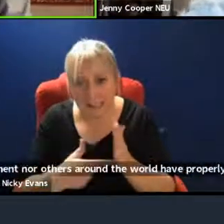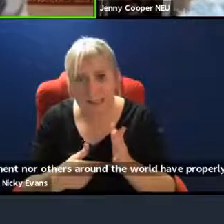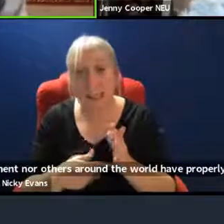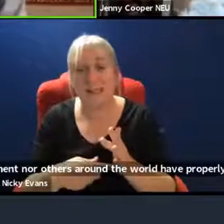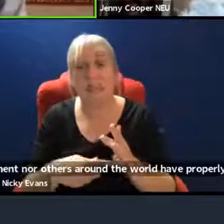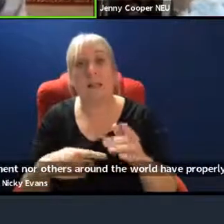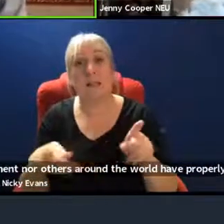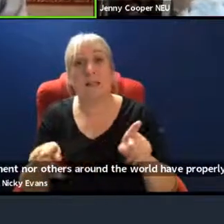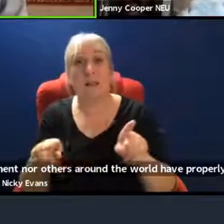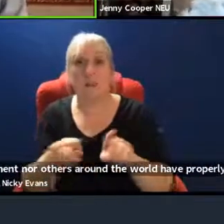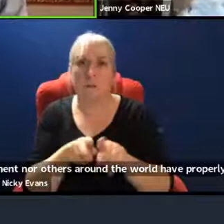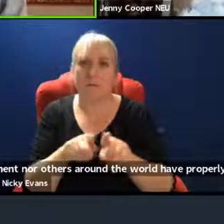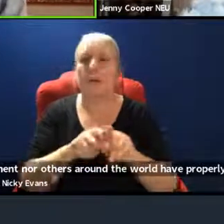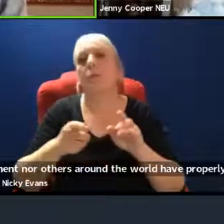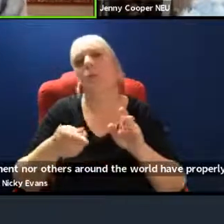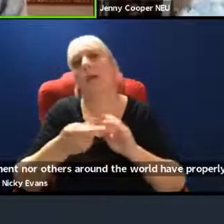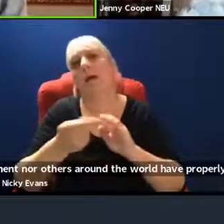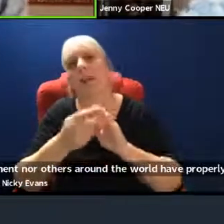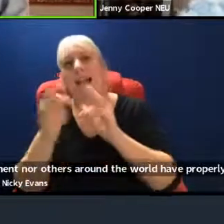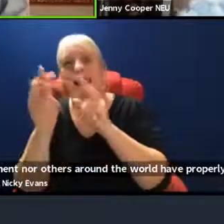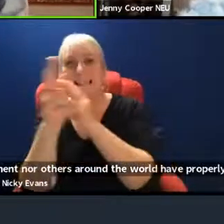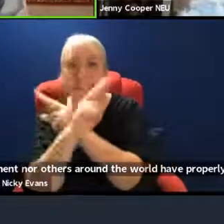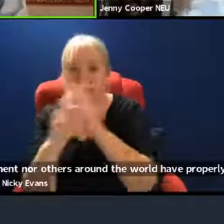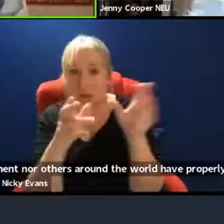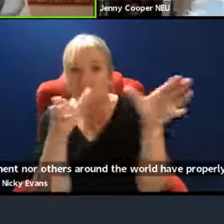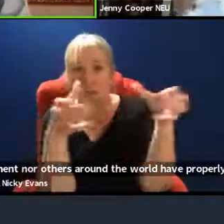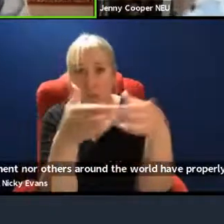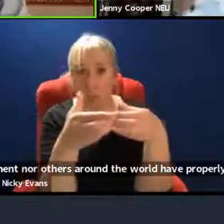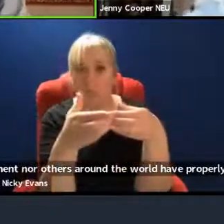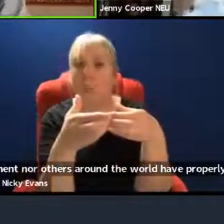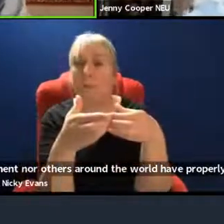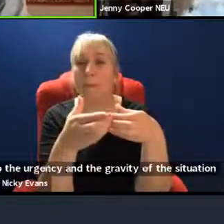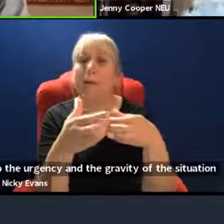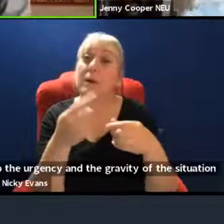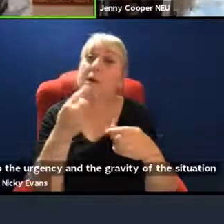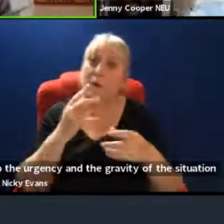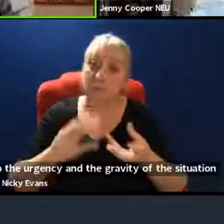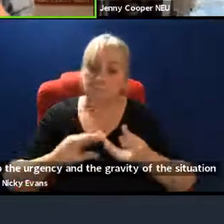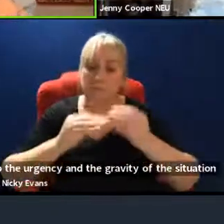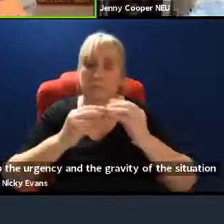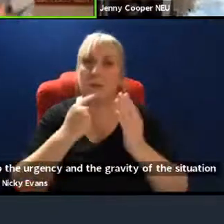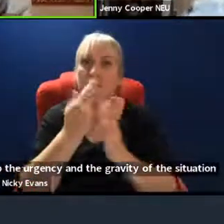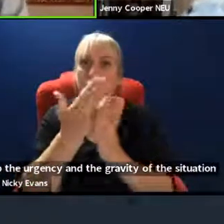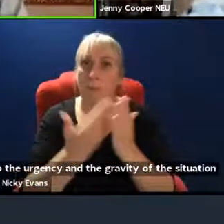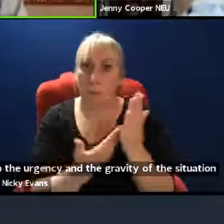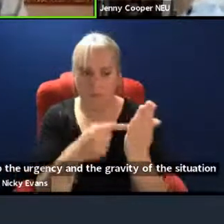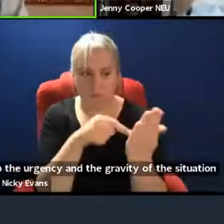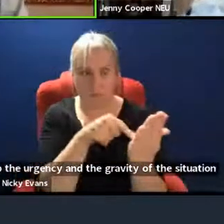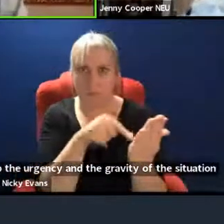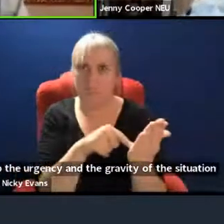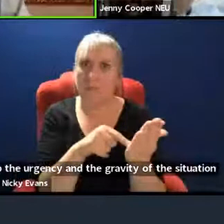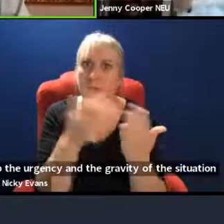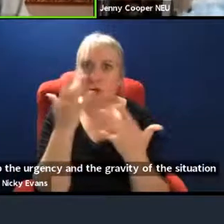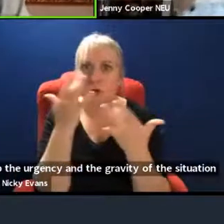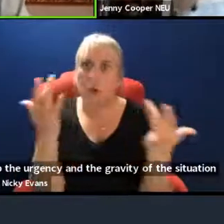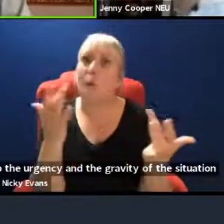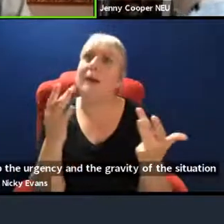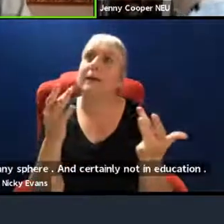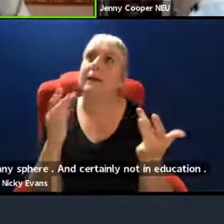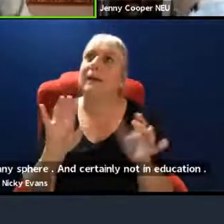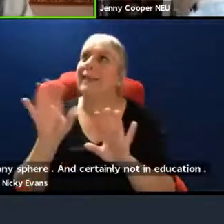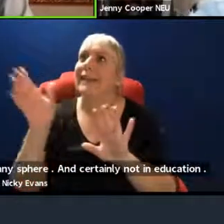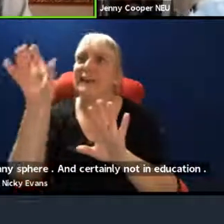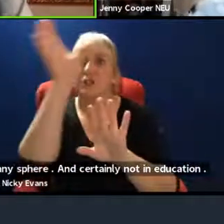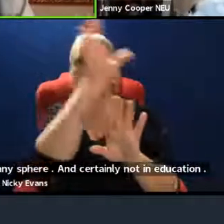an international grouping of education unions. They produced a report card looking at the nationally determined